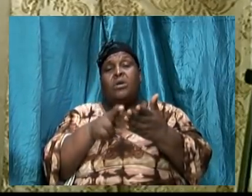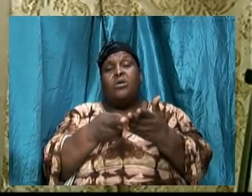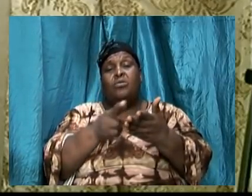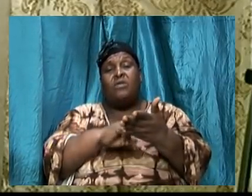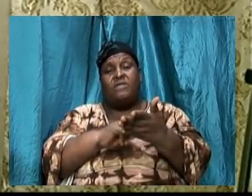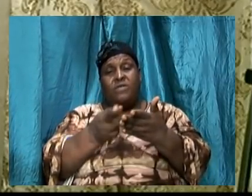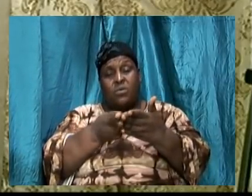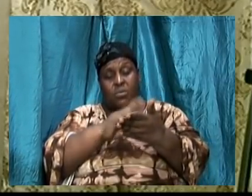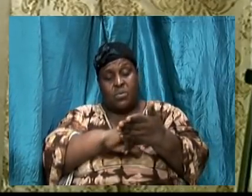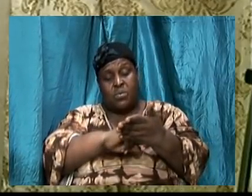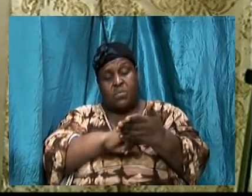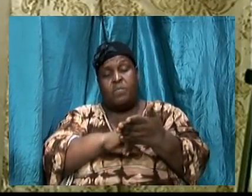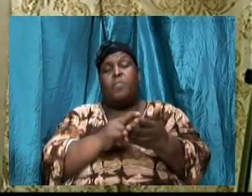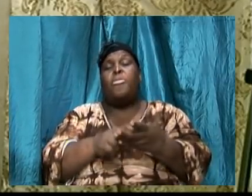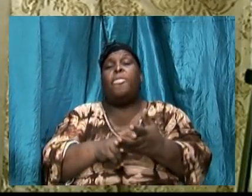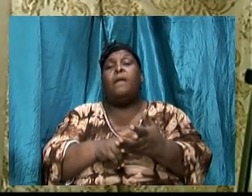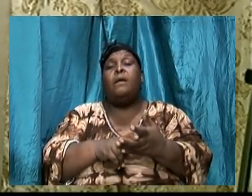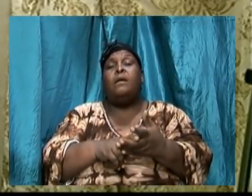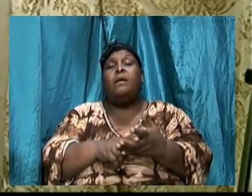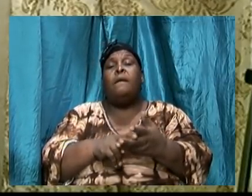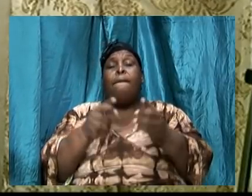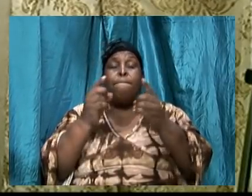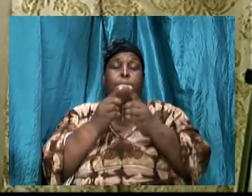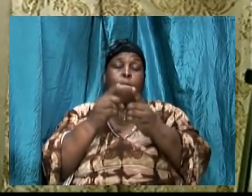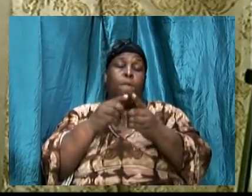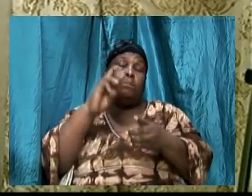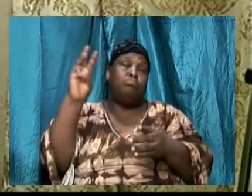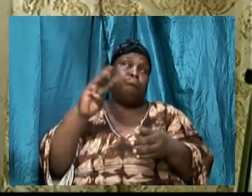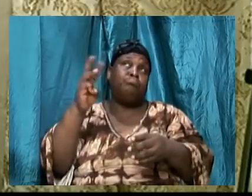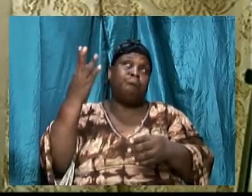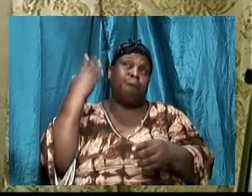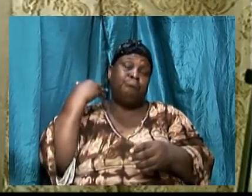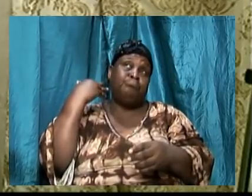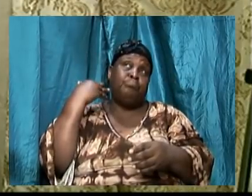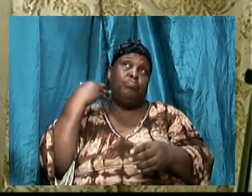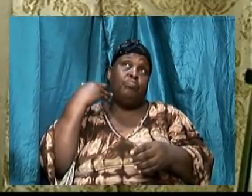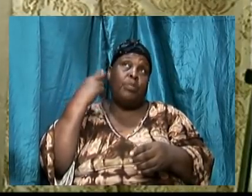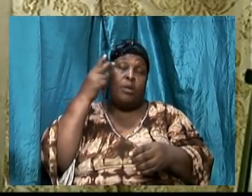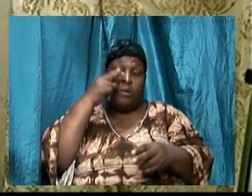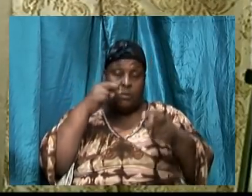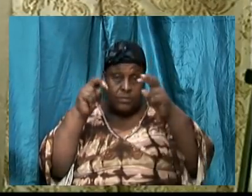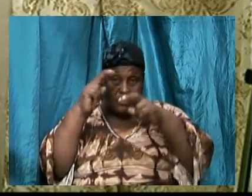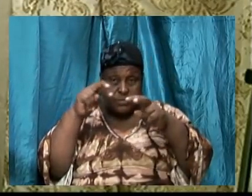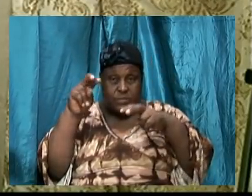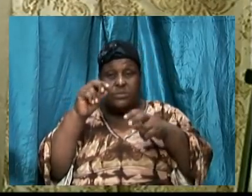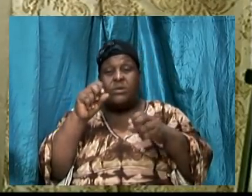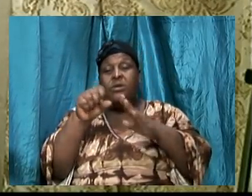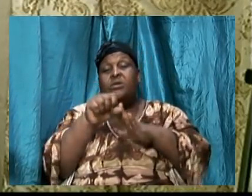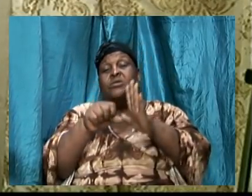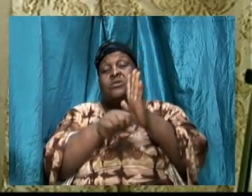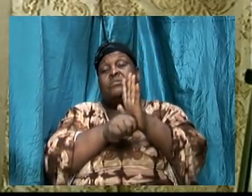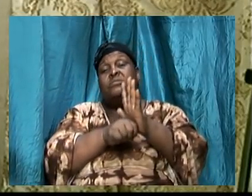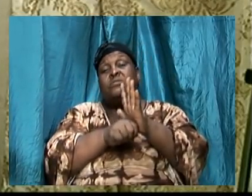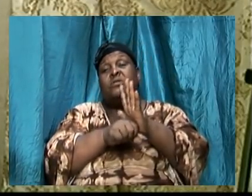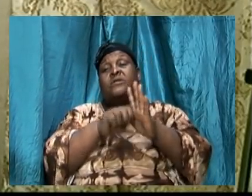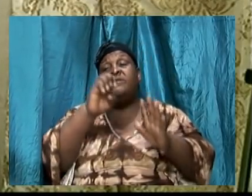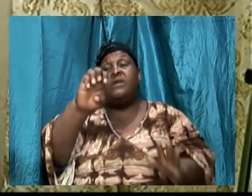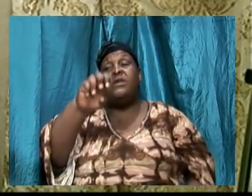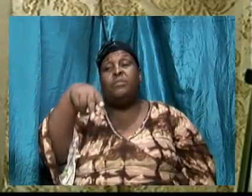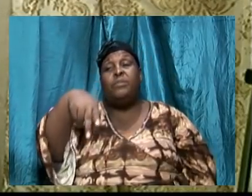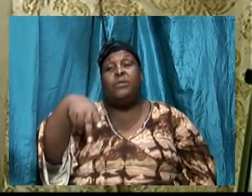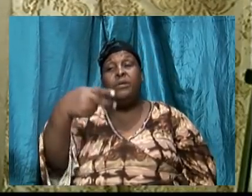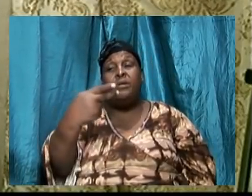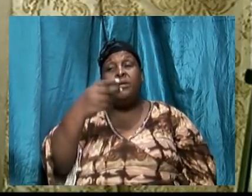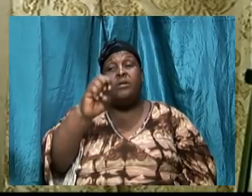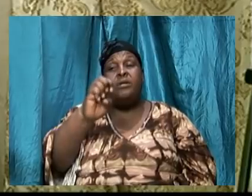when we met last week, we looked at the scripture in Ephesians chapter 6 and verse 11 and I will have it on the screen